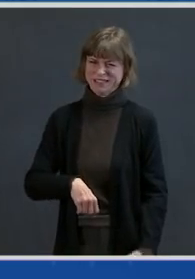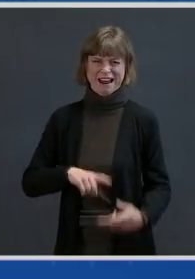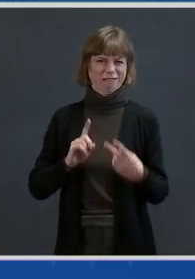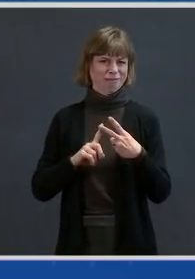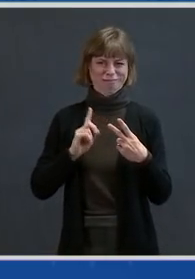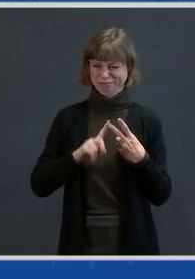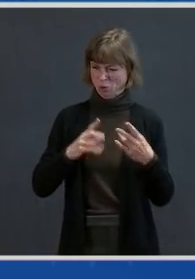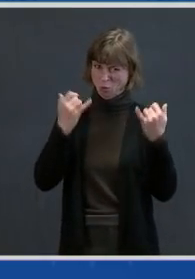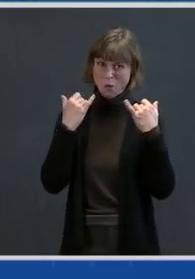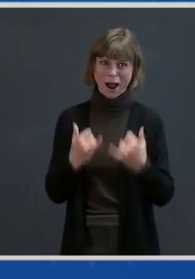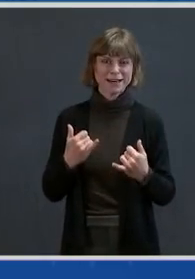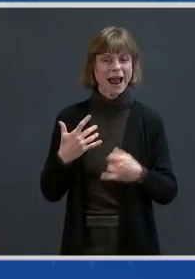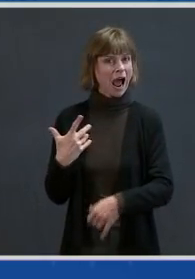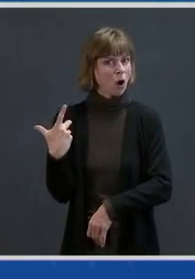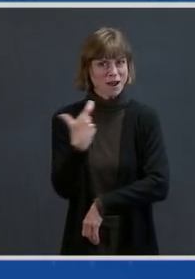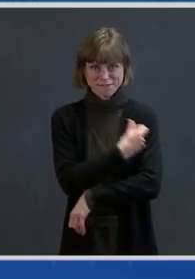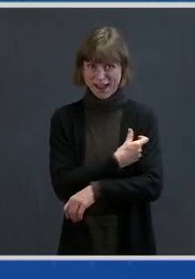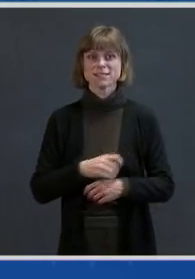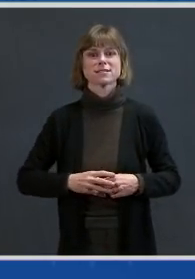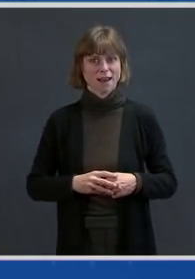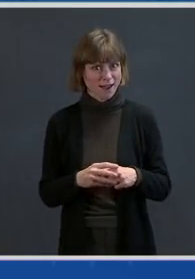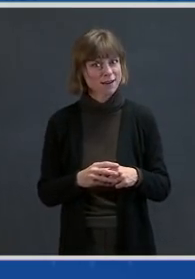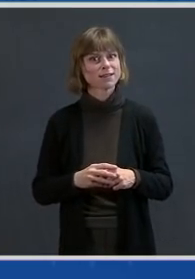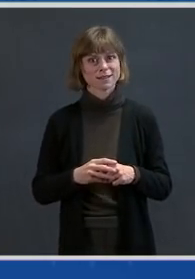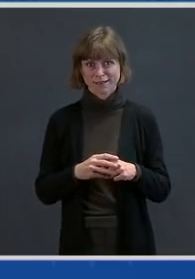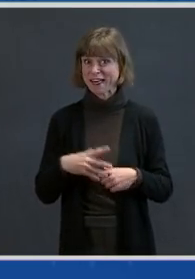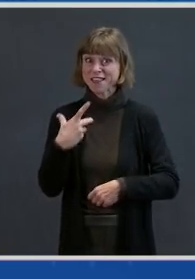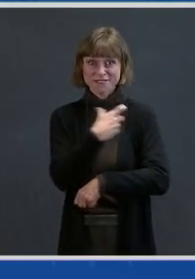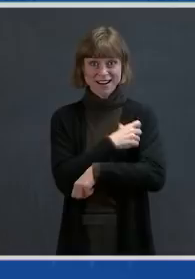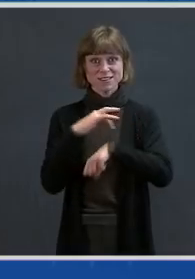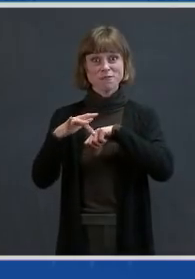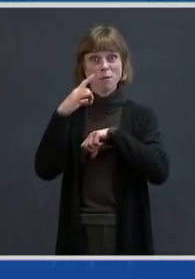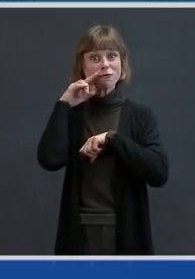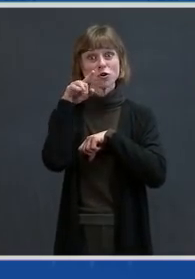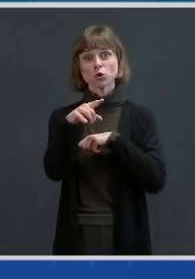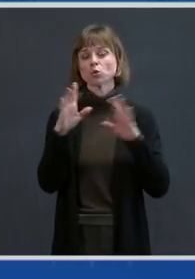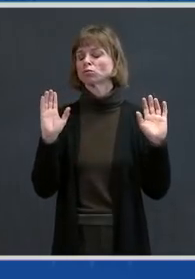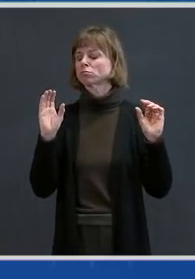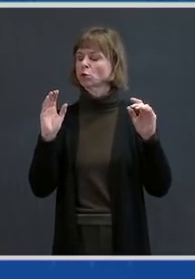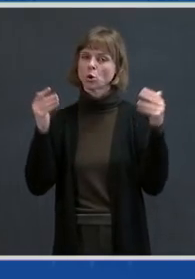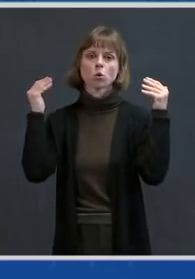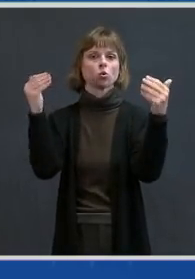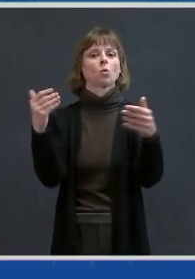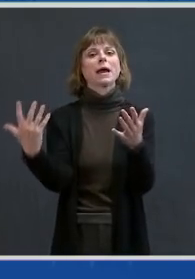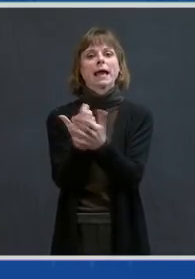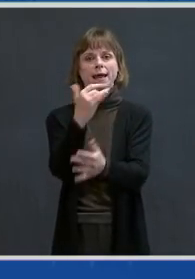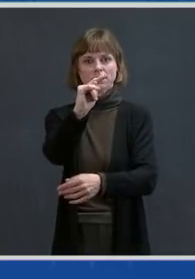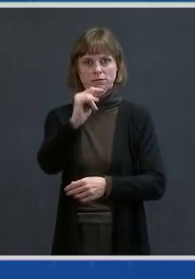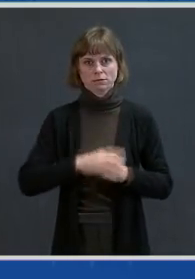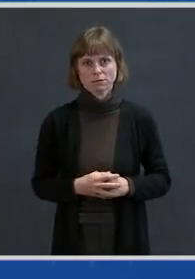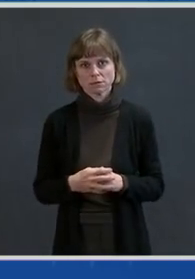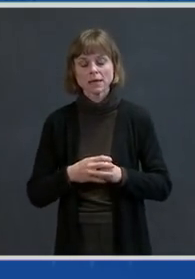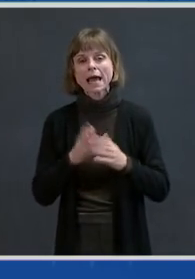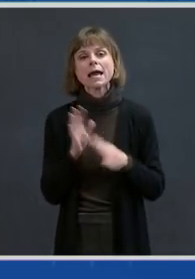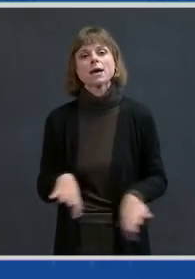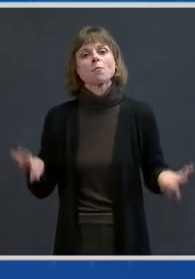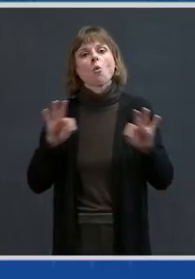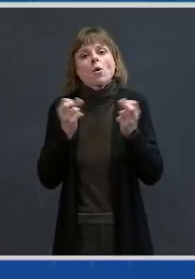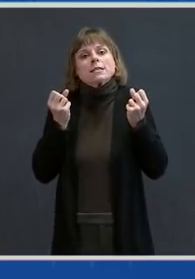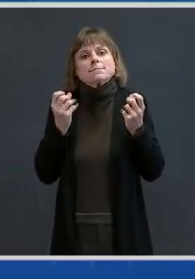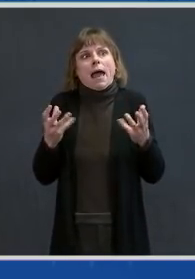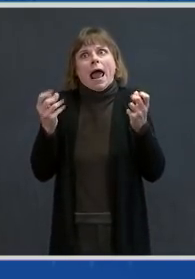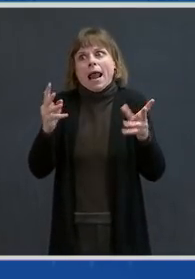get vaccinated. The vaccine that's available to you, get that vaccine. It is important to get as many people